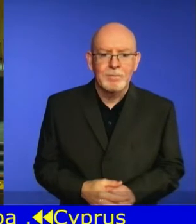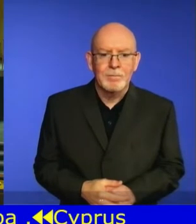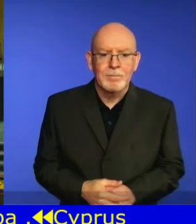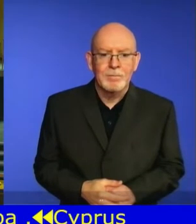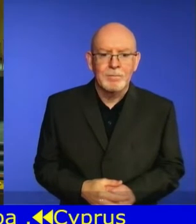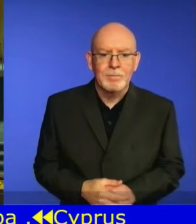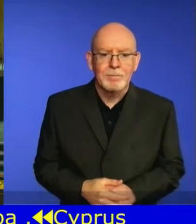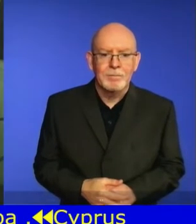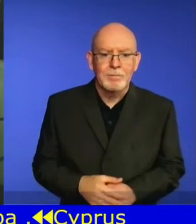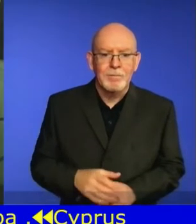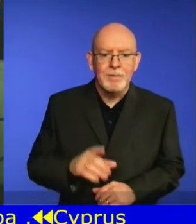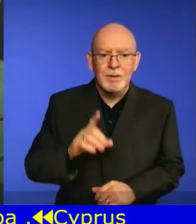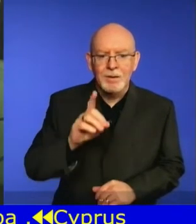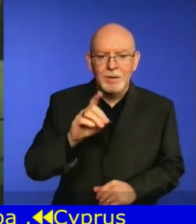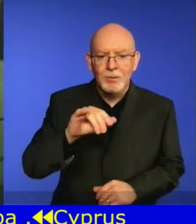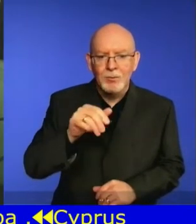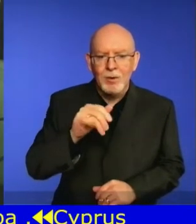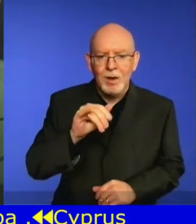Dominica,